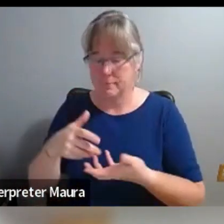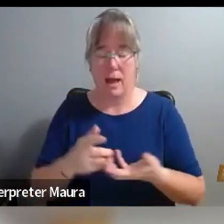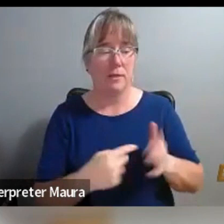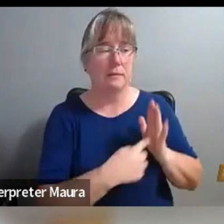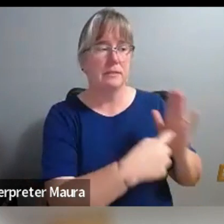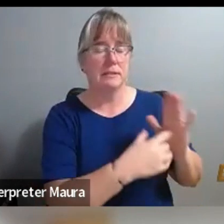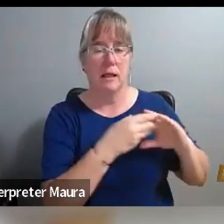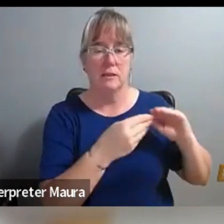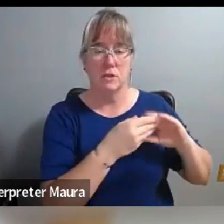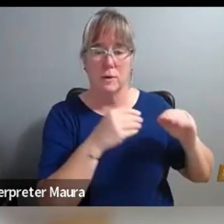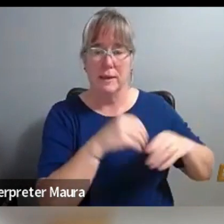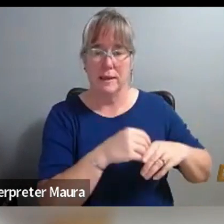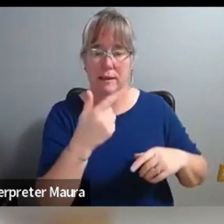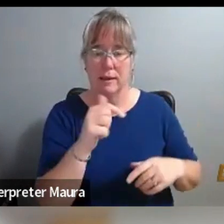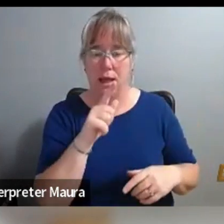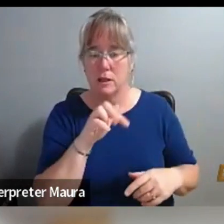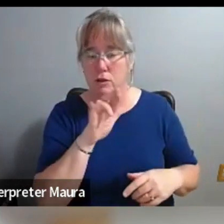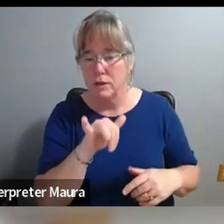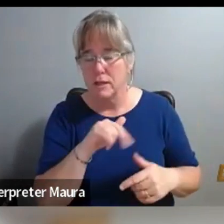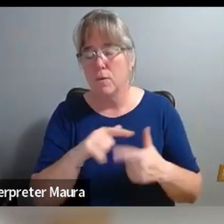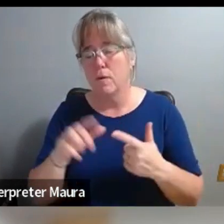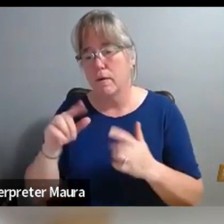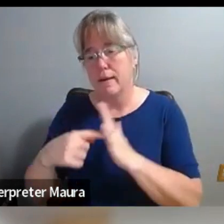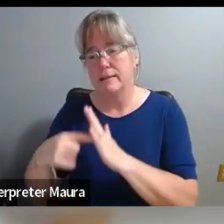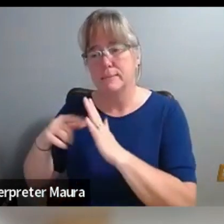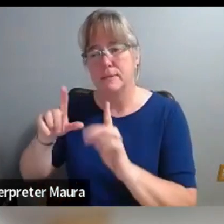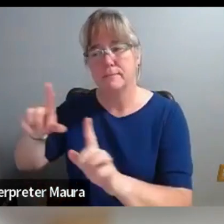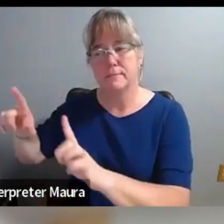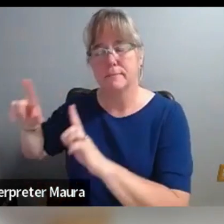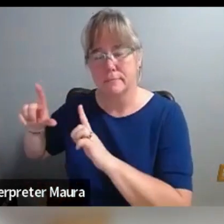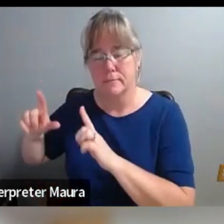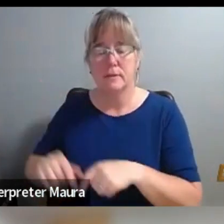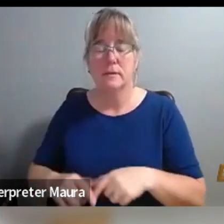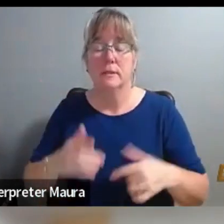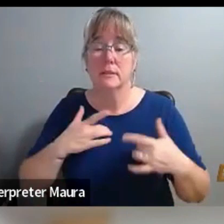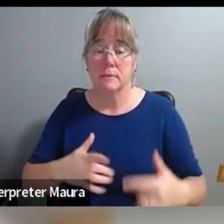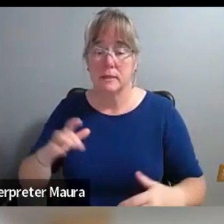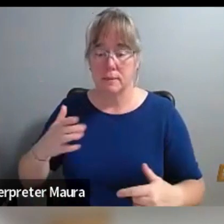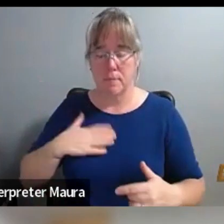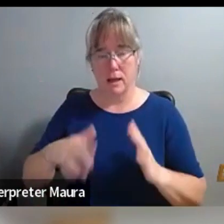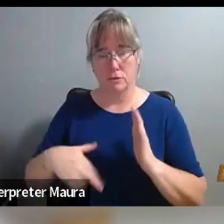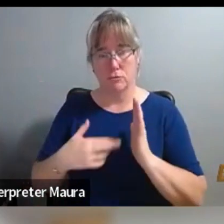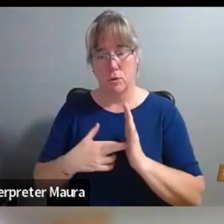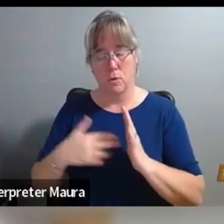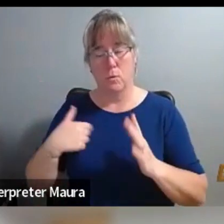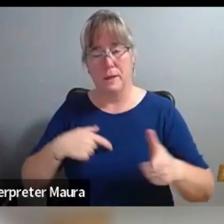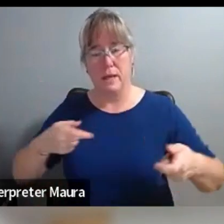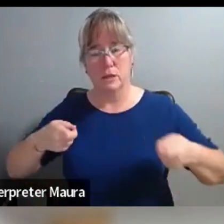or in exhibitions. And traditionally, the curator and their museum team control that story.